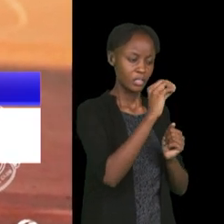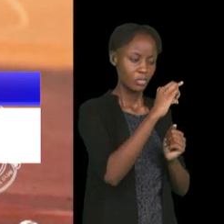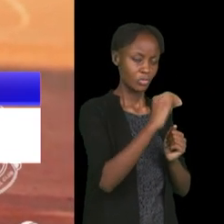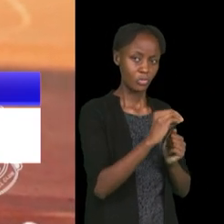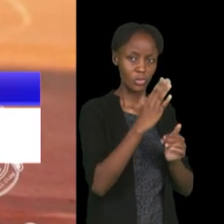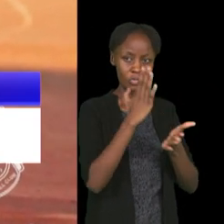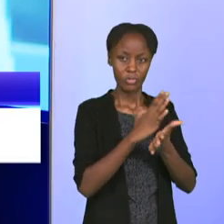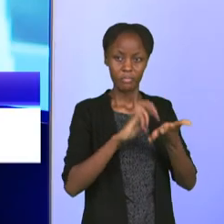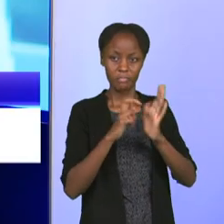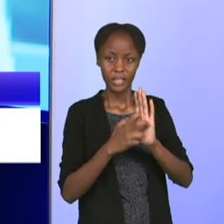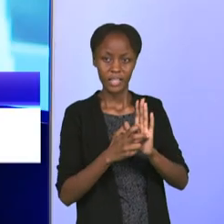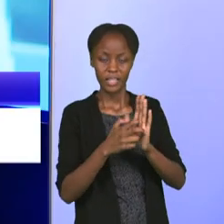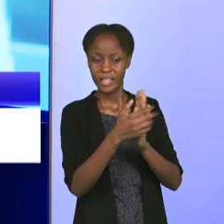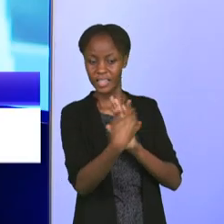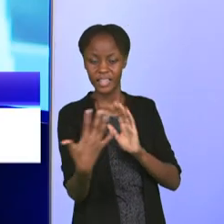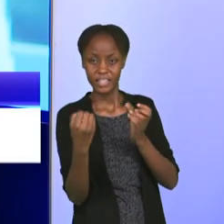things.